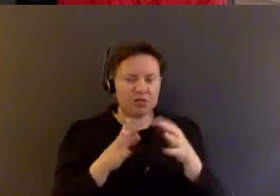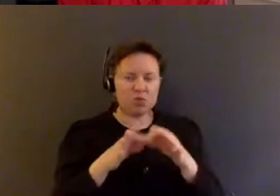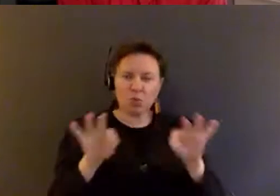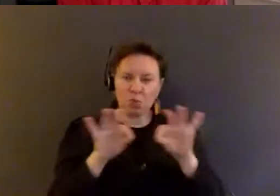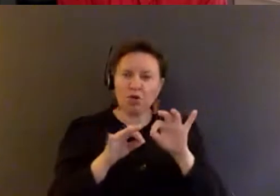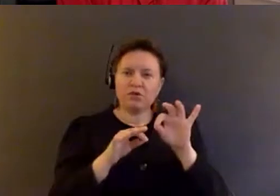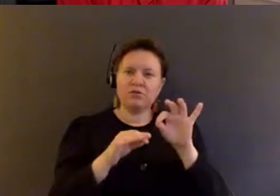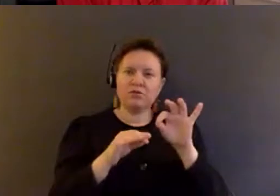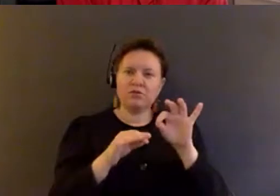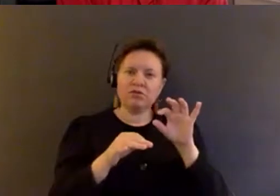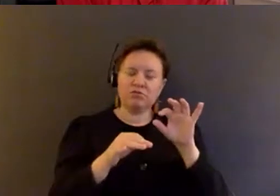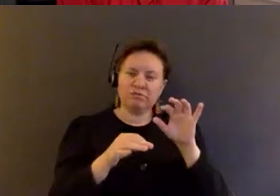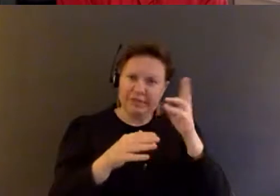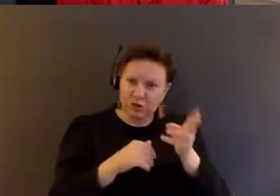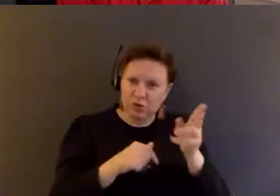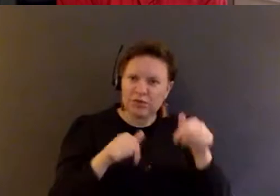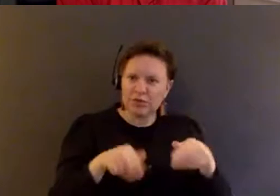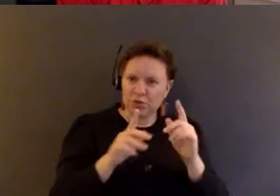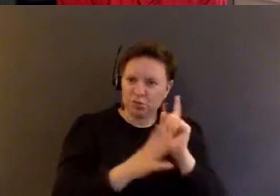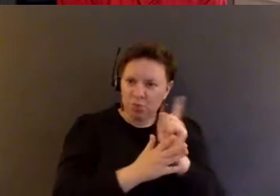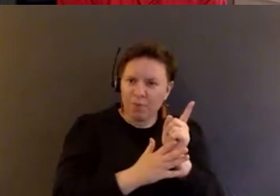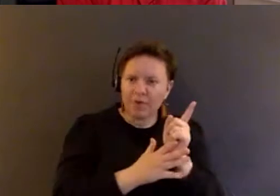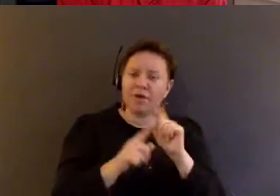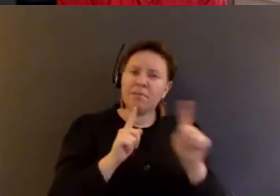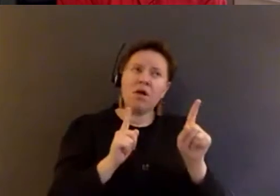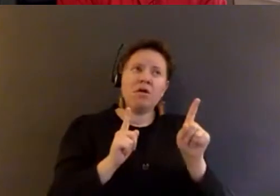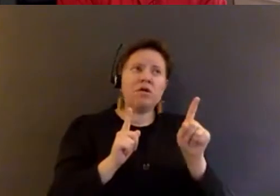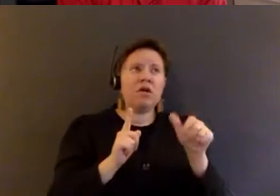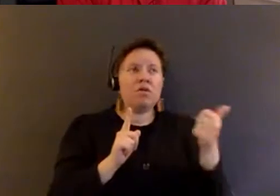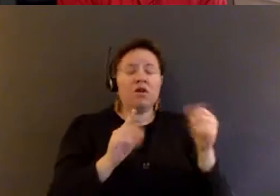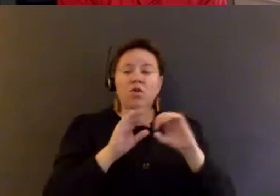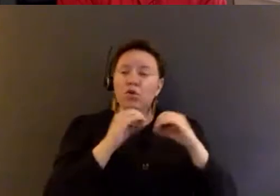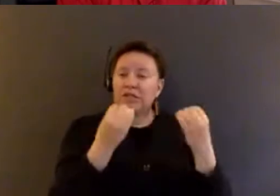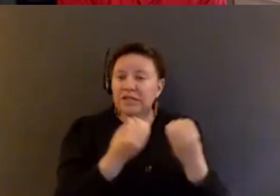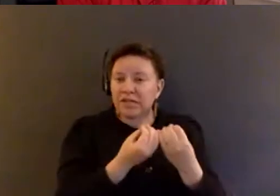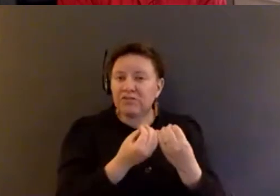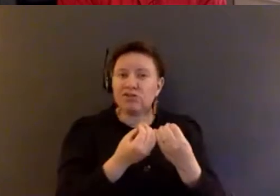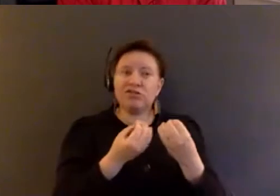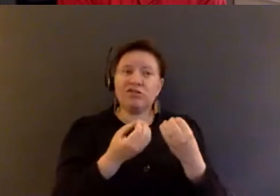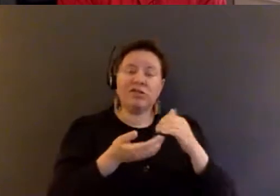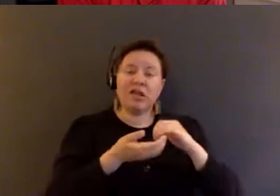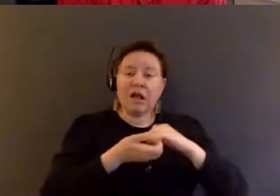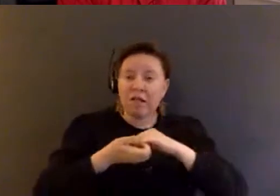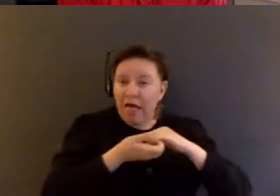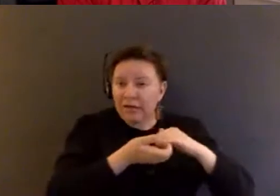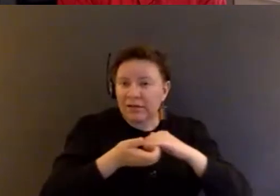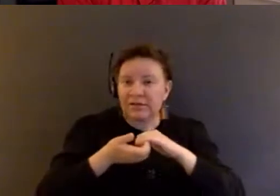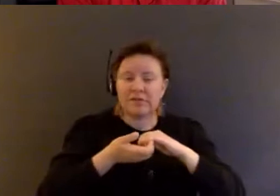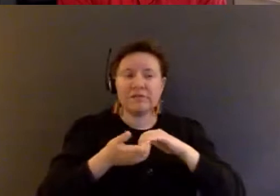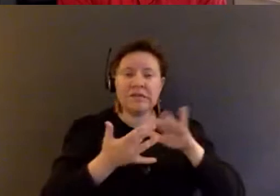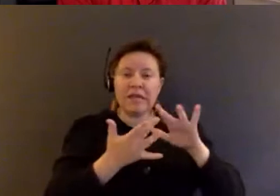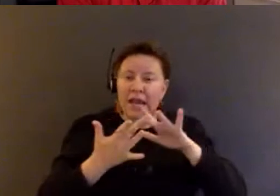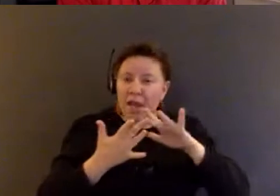in this moment, but are there, um, organizations, collectives, networks that you,